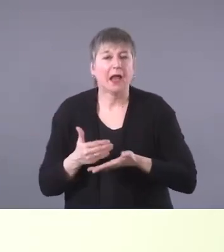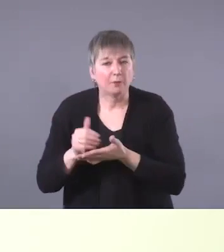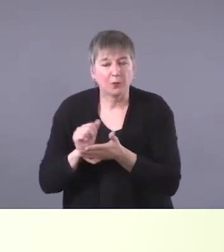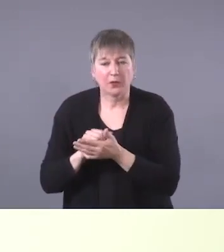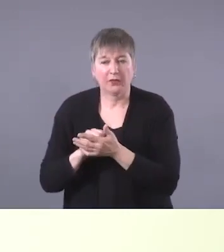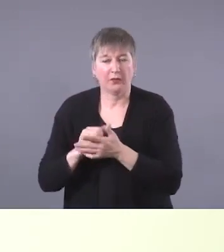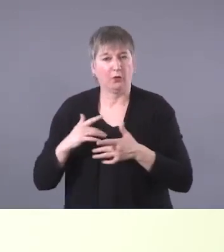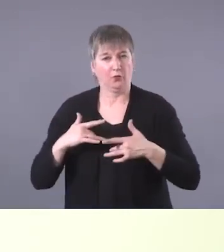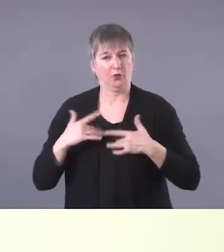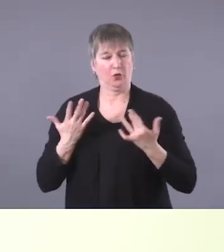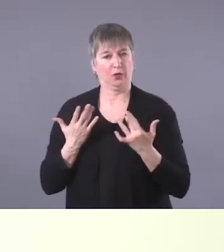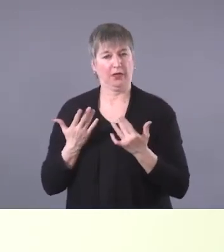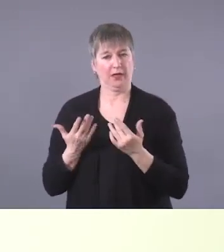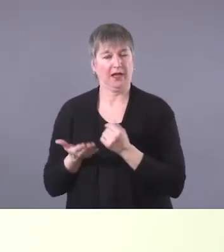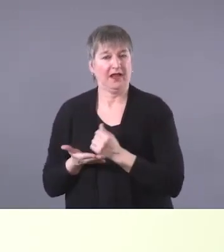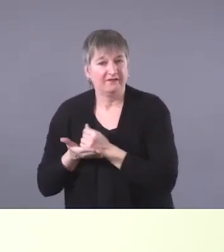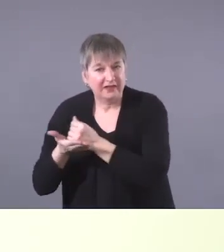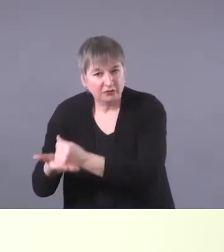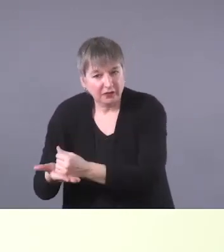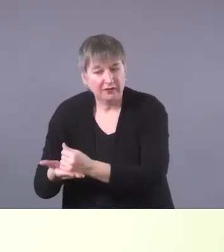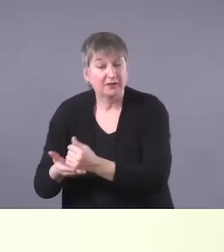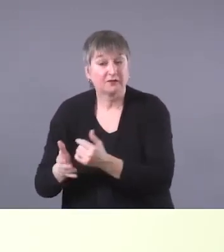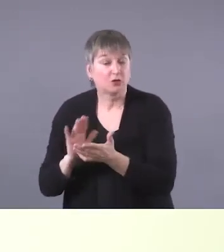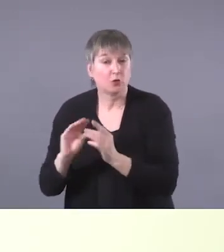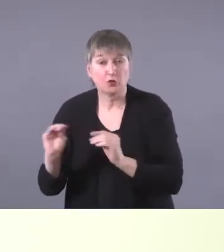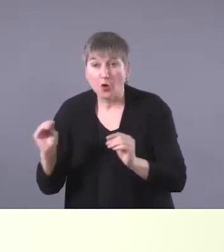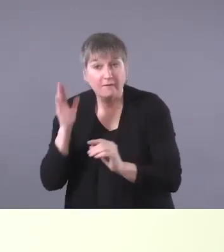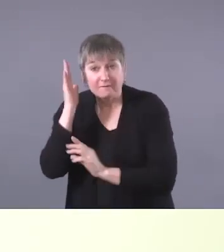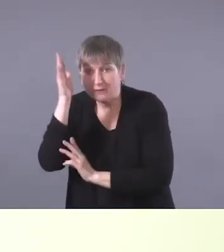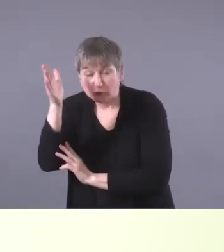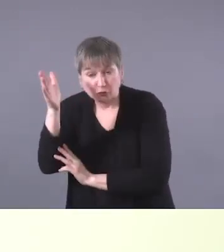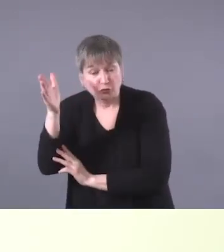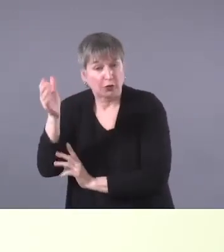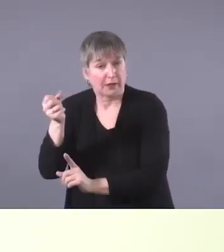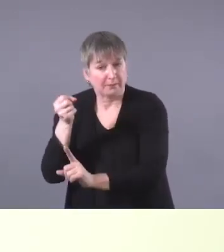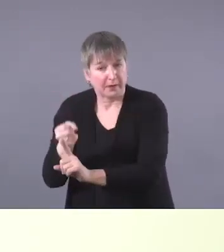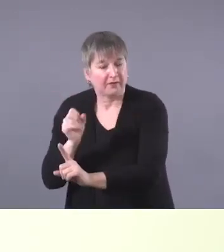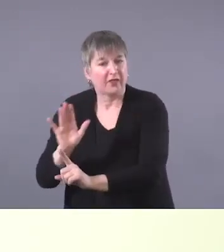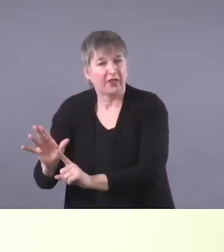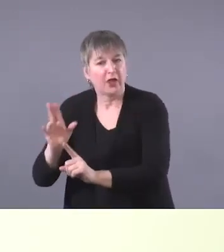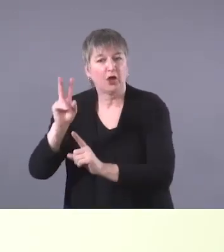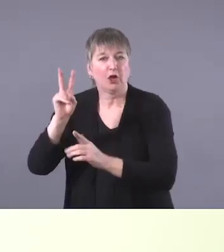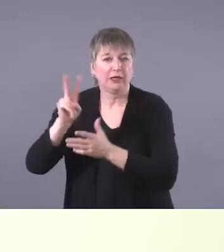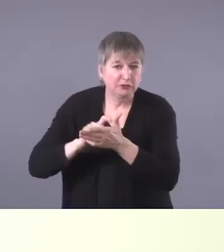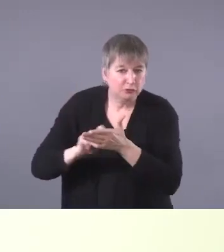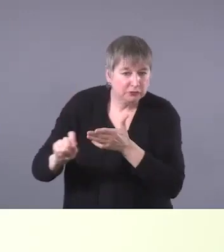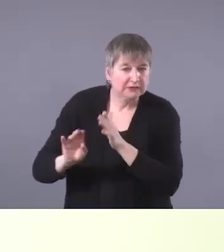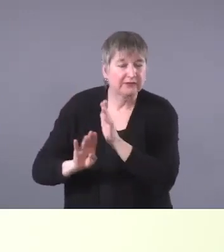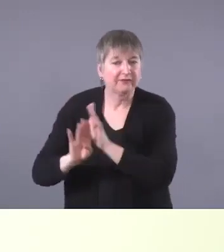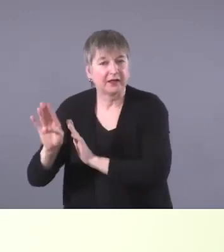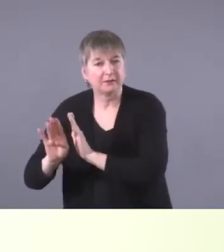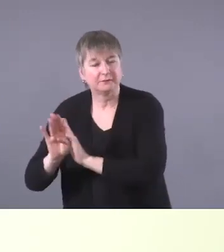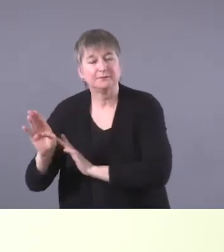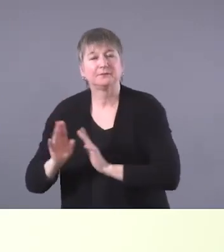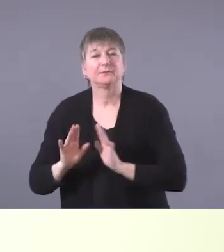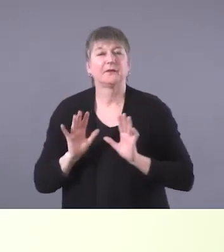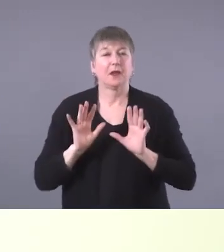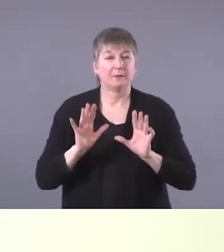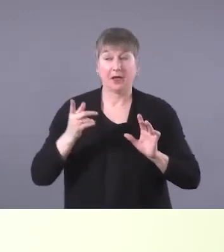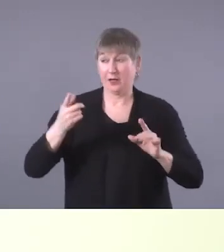early intervention so that it doesn't have future impact on literacy development and that kind of thing. But we should